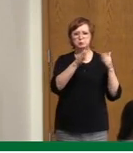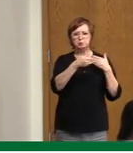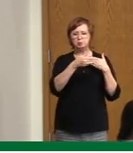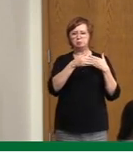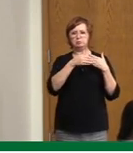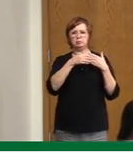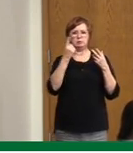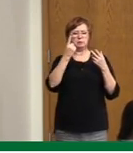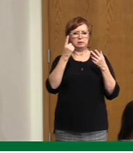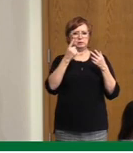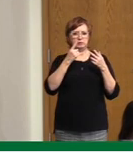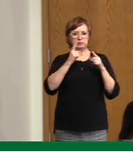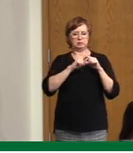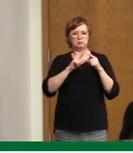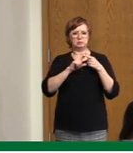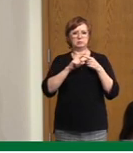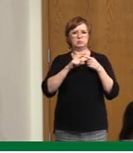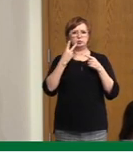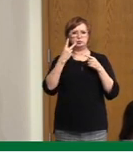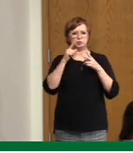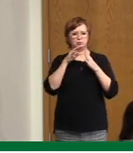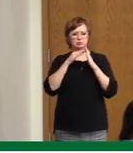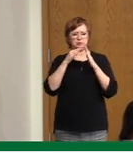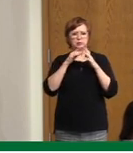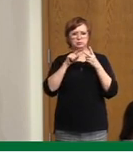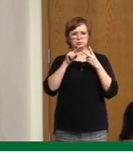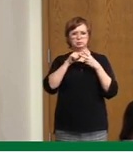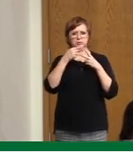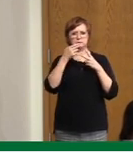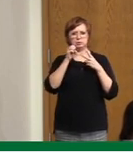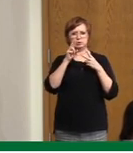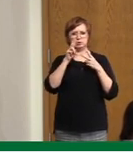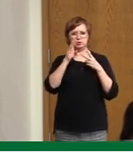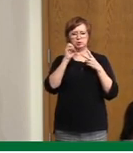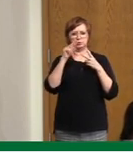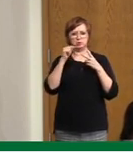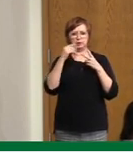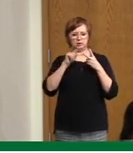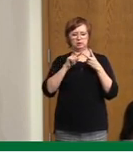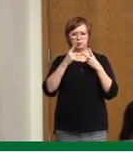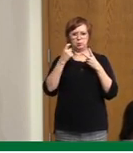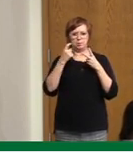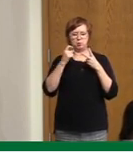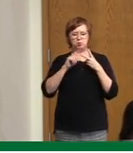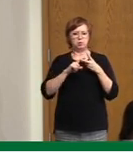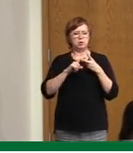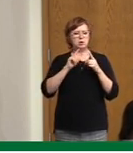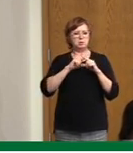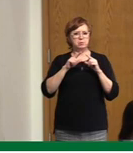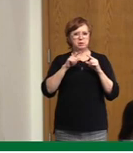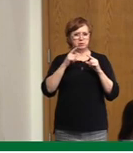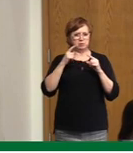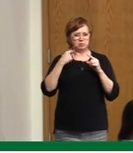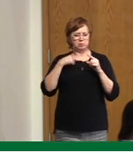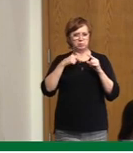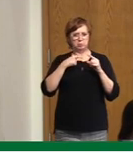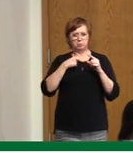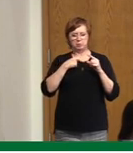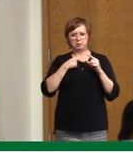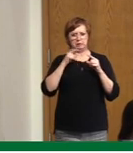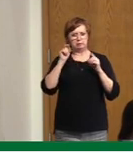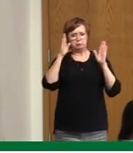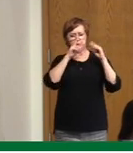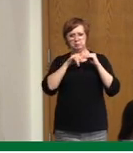So, like, are there specific areas like doctors that were seeing more of those shortages and are rural communities at risk of losing their staff to backfill that?